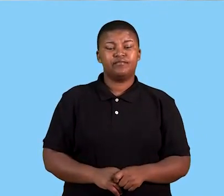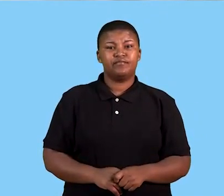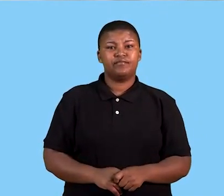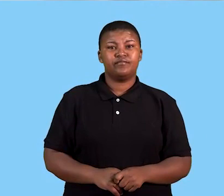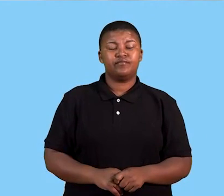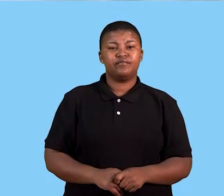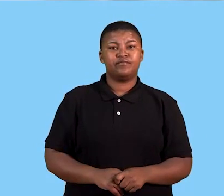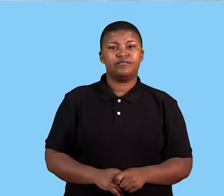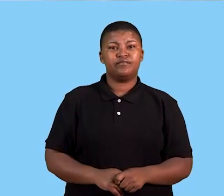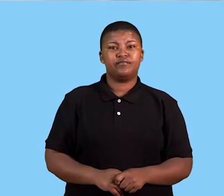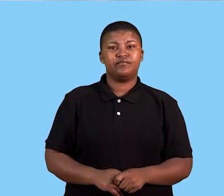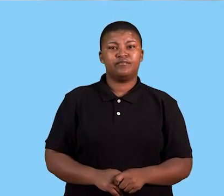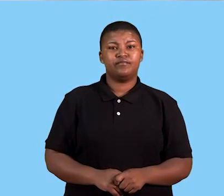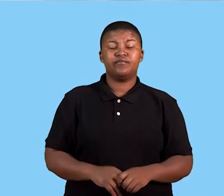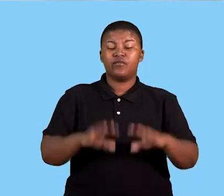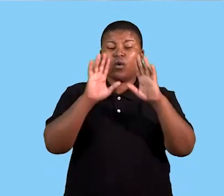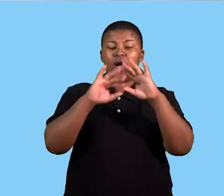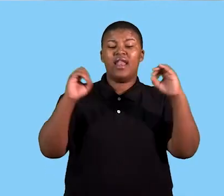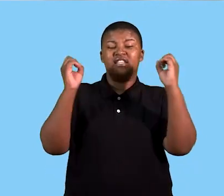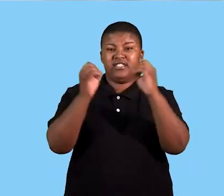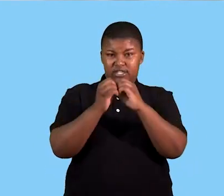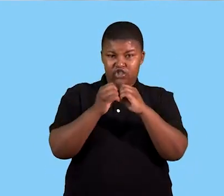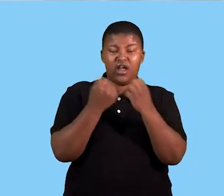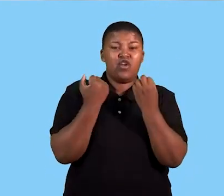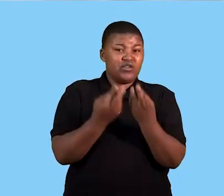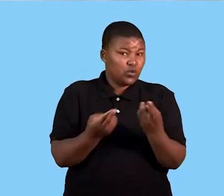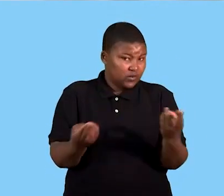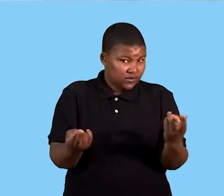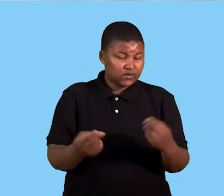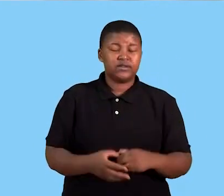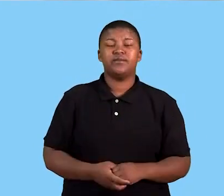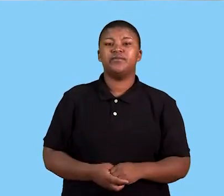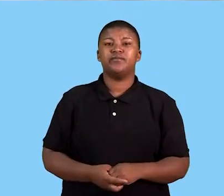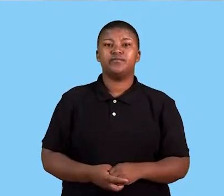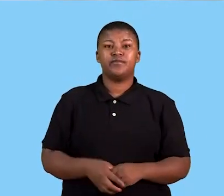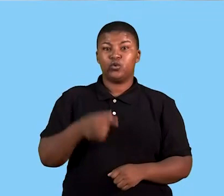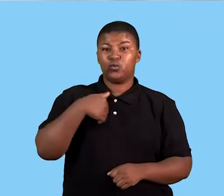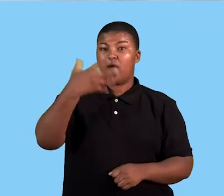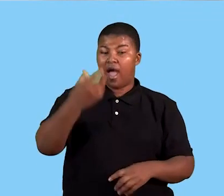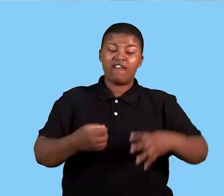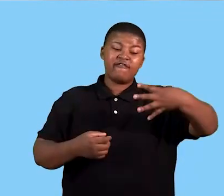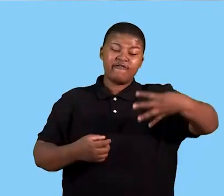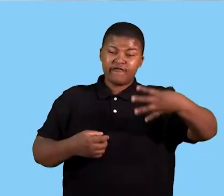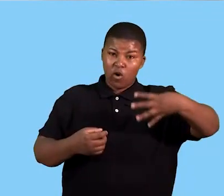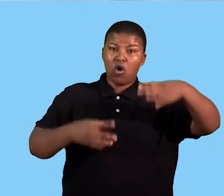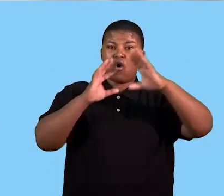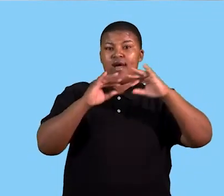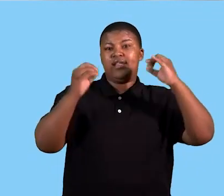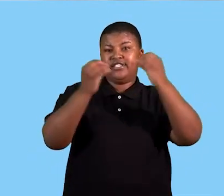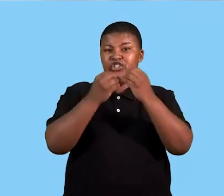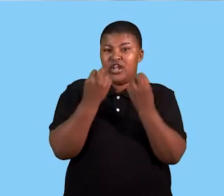third component of the microenvironment is the organisational resources. Now we have four